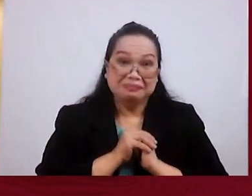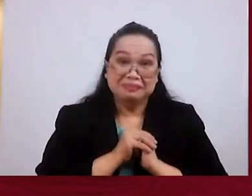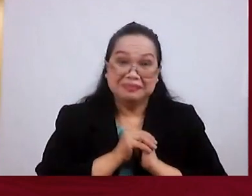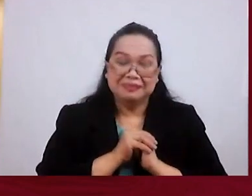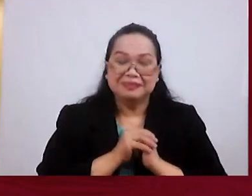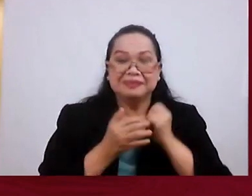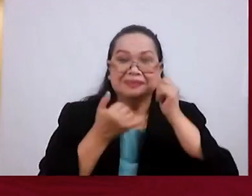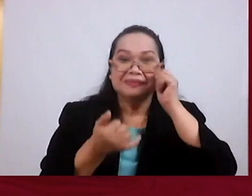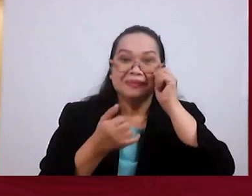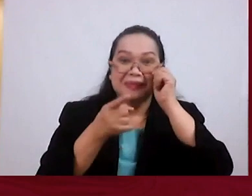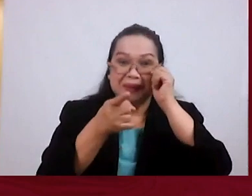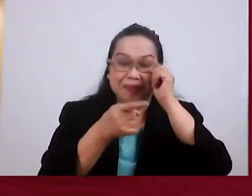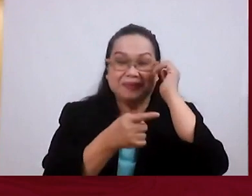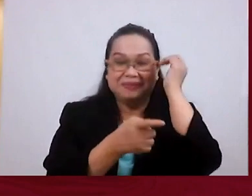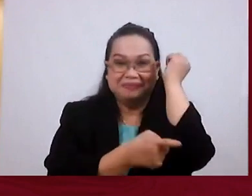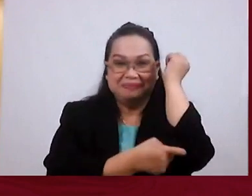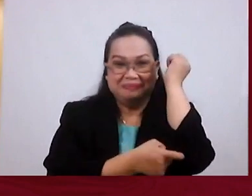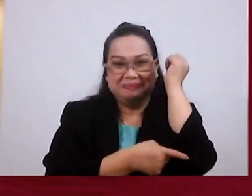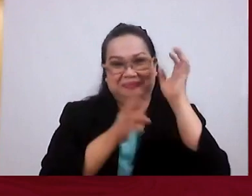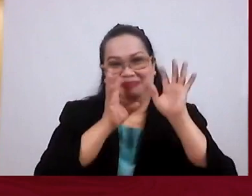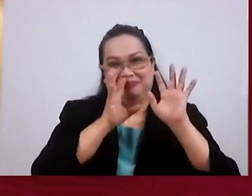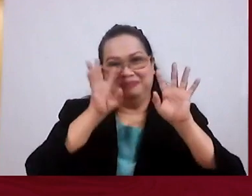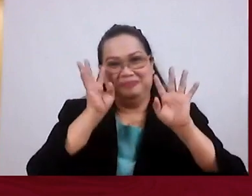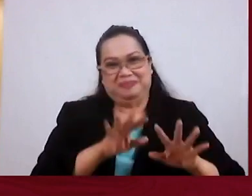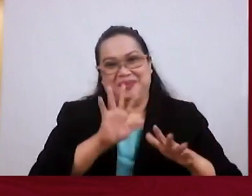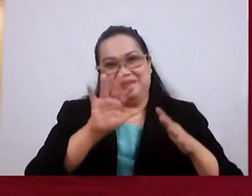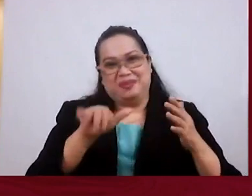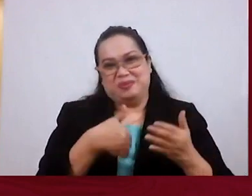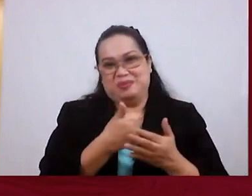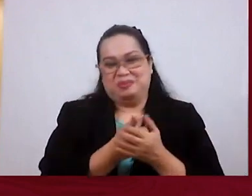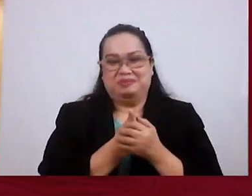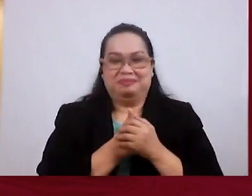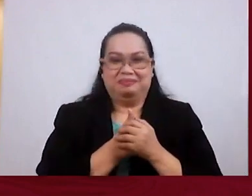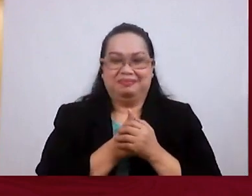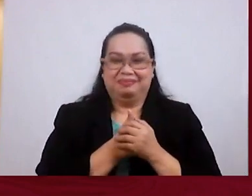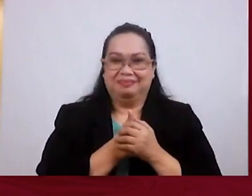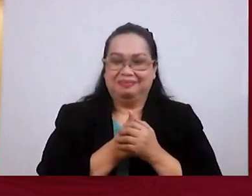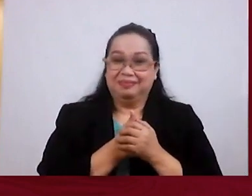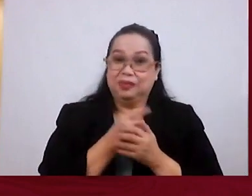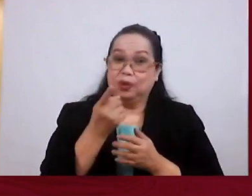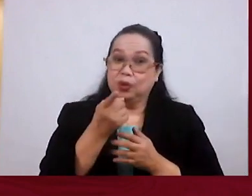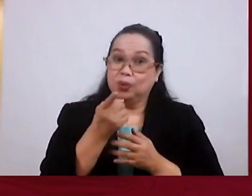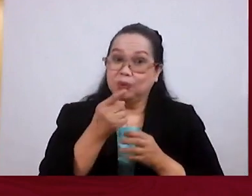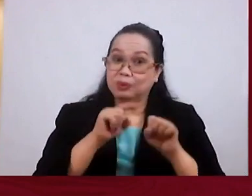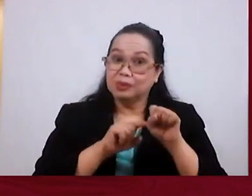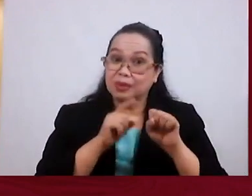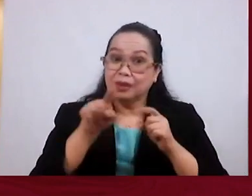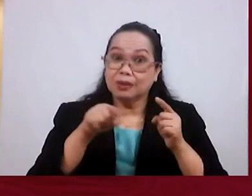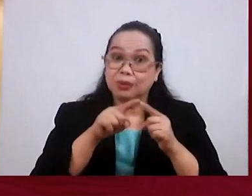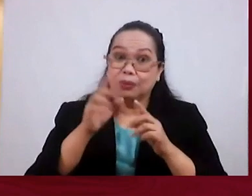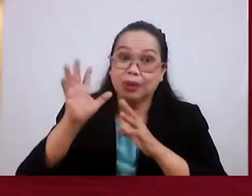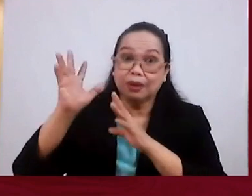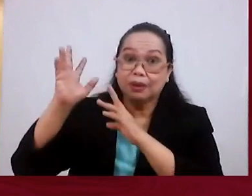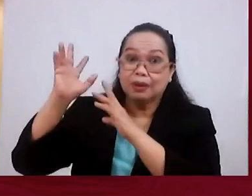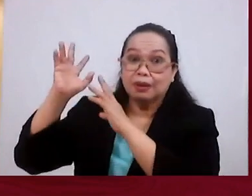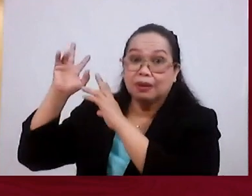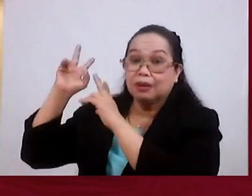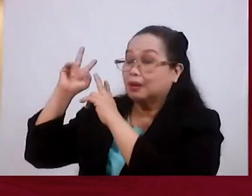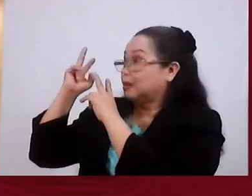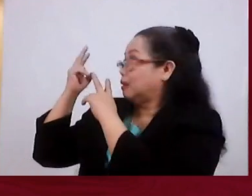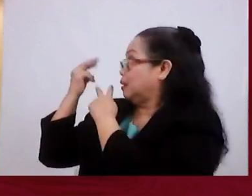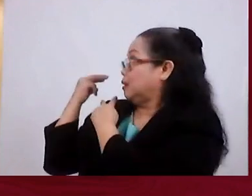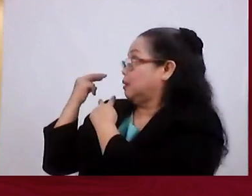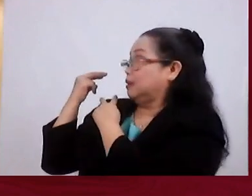And Now You're Tempted To Leave It All Behind You Started Well Don't Add Badly